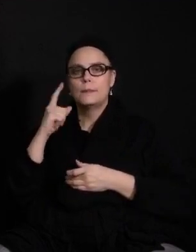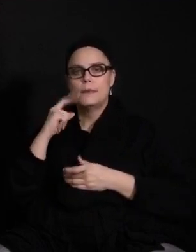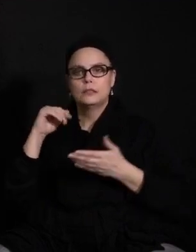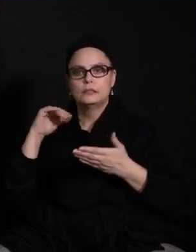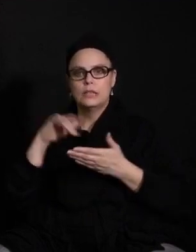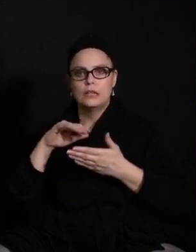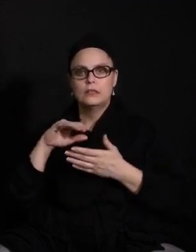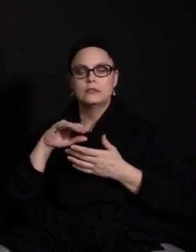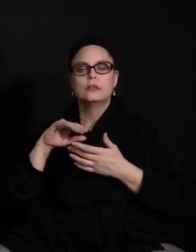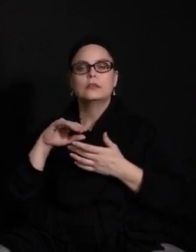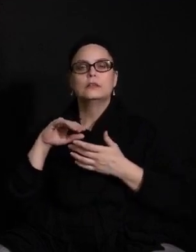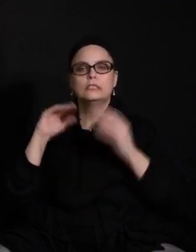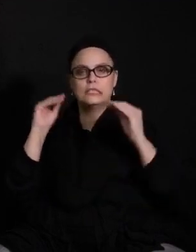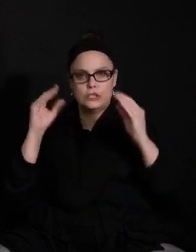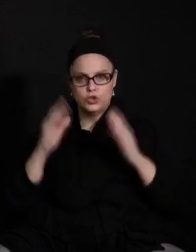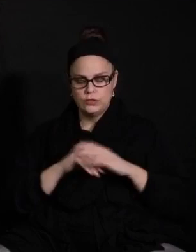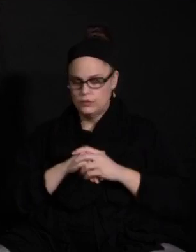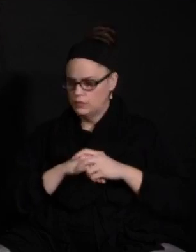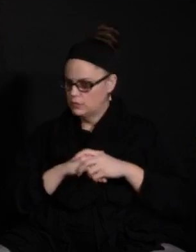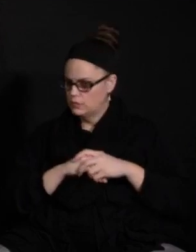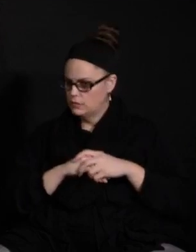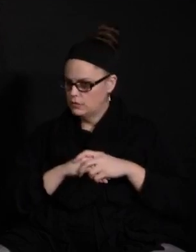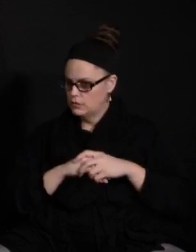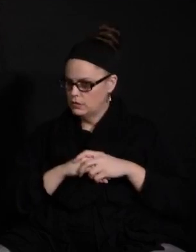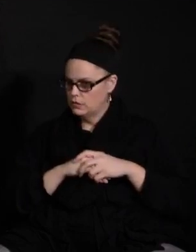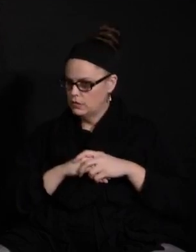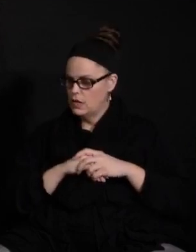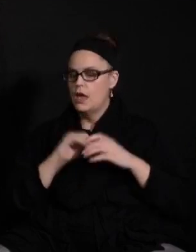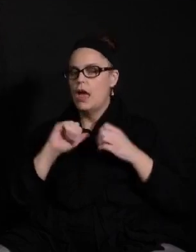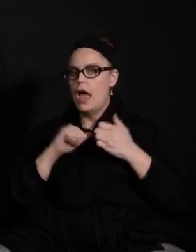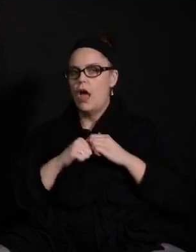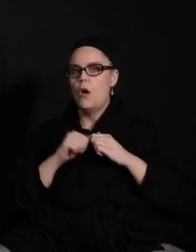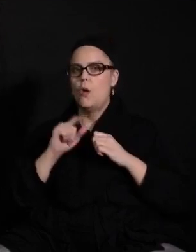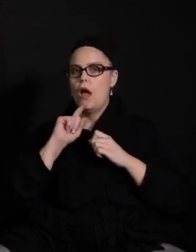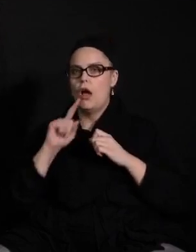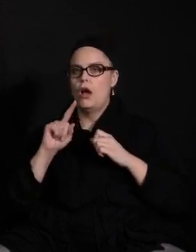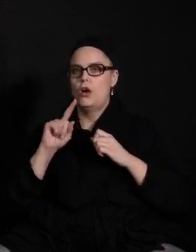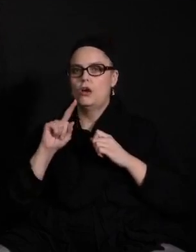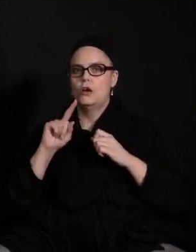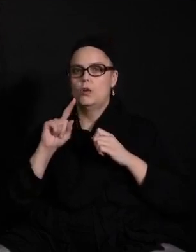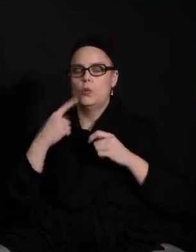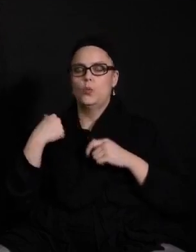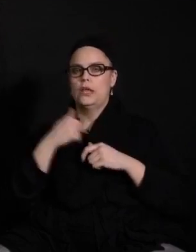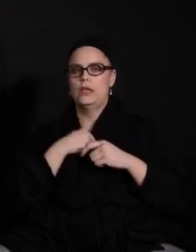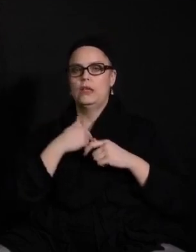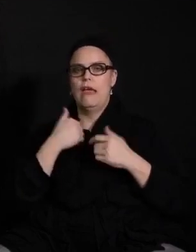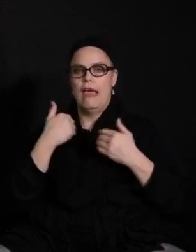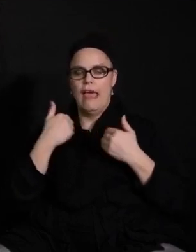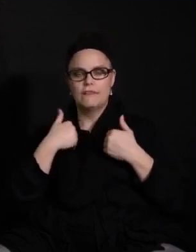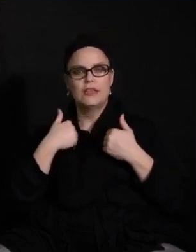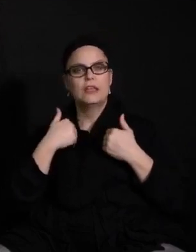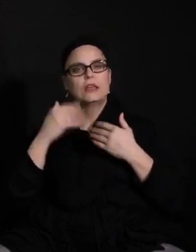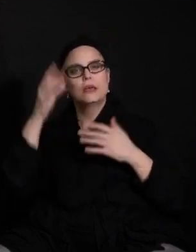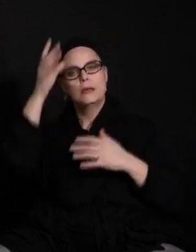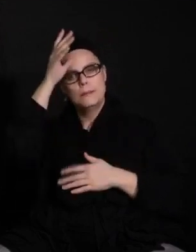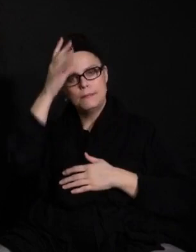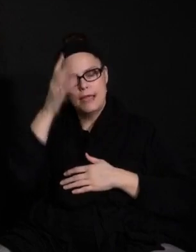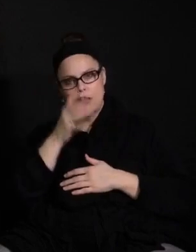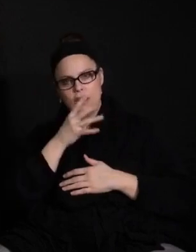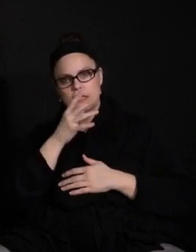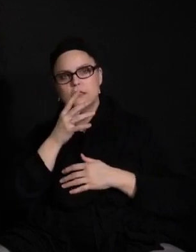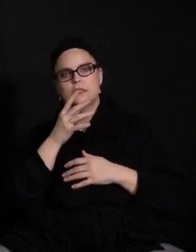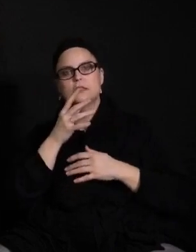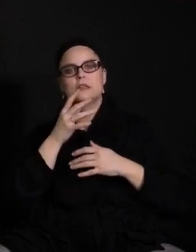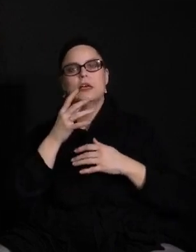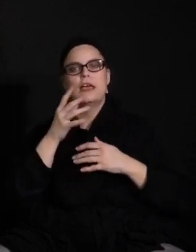What is the district doing to hold parents and students accountable for attendance and virtual learning? Having parents and students check in themselves for attendance has